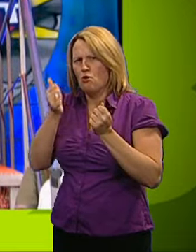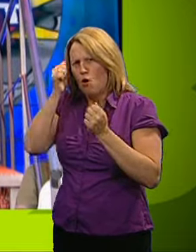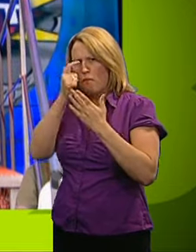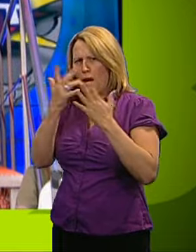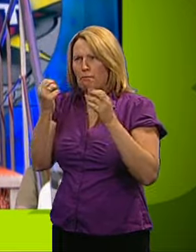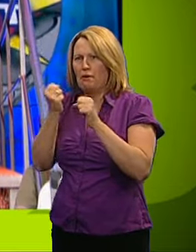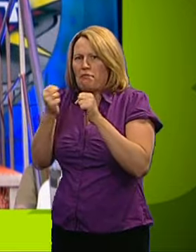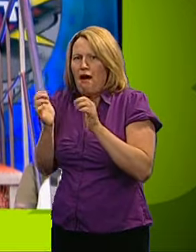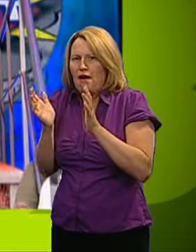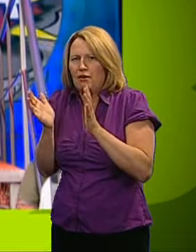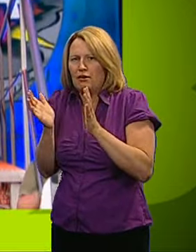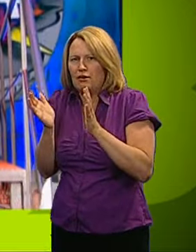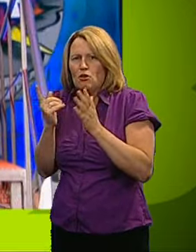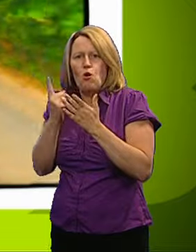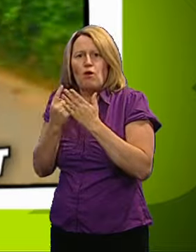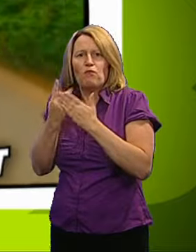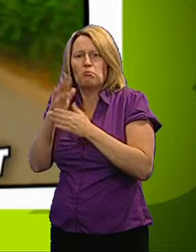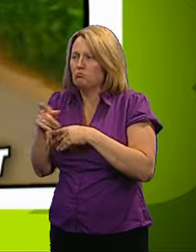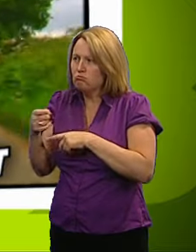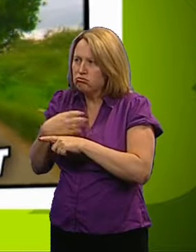exhaust when you start him. Please welcome Oliver!